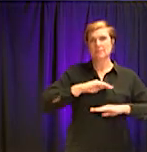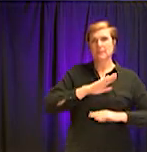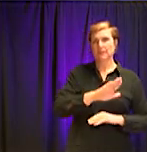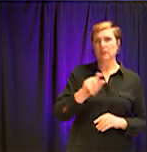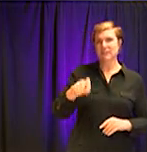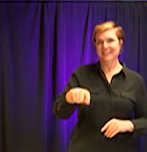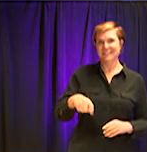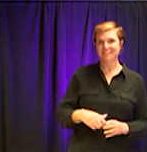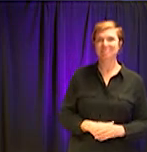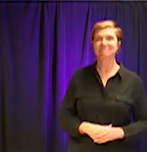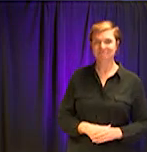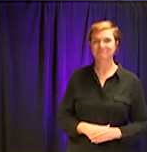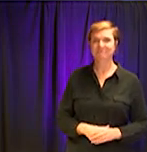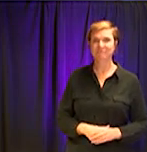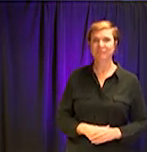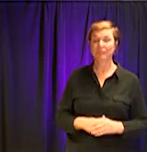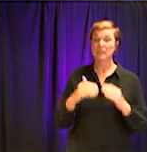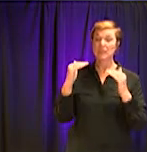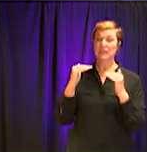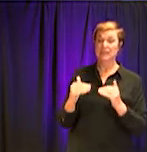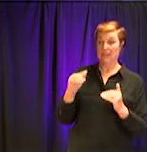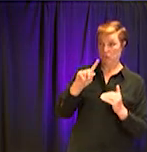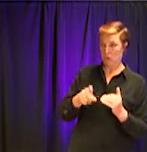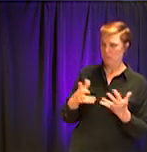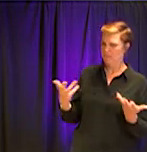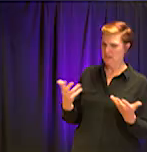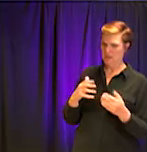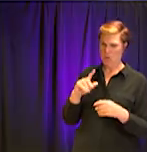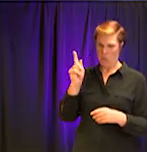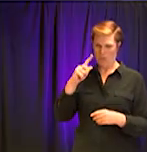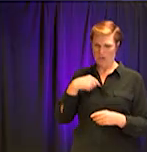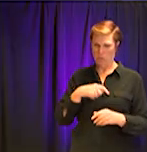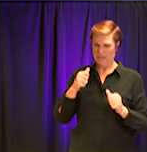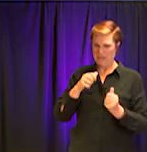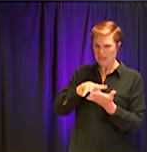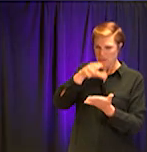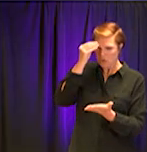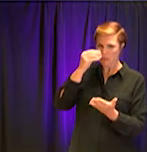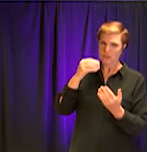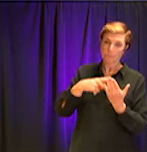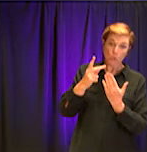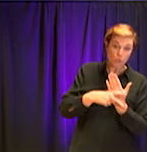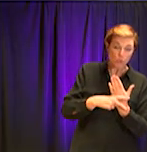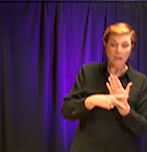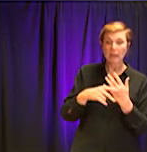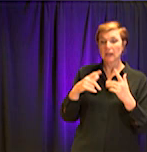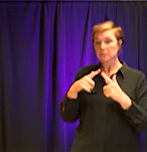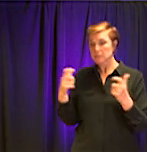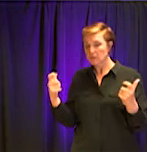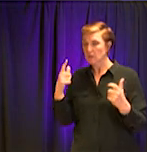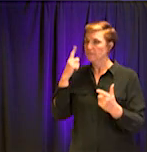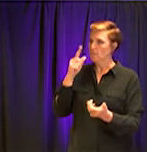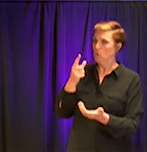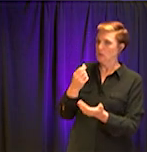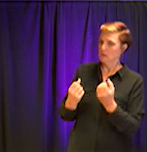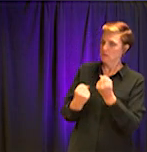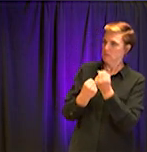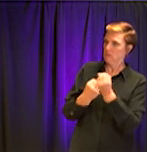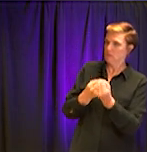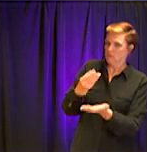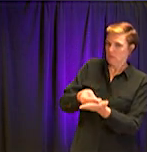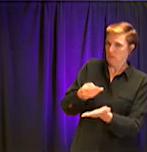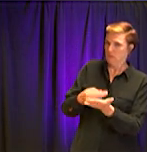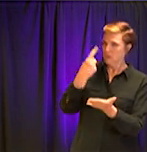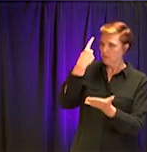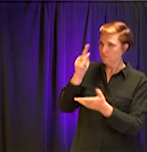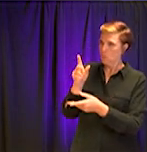Next question, how can we find out about programs or organizations that we can go to for financial support for rent or utilities